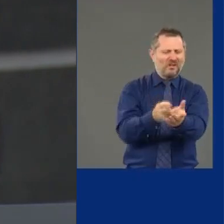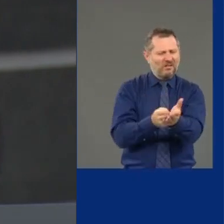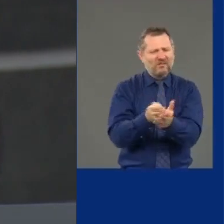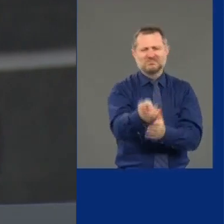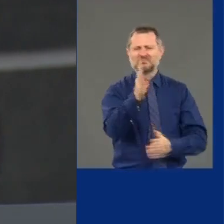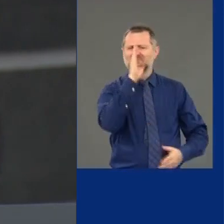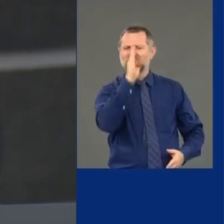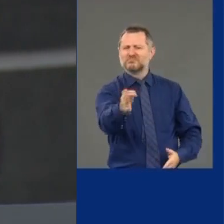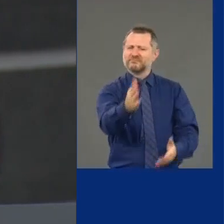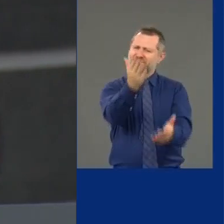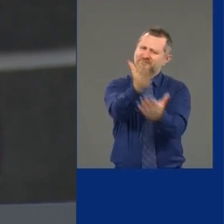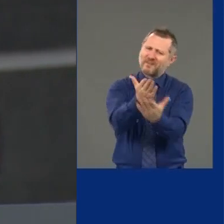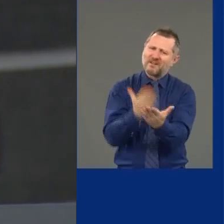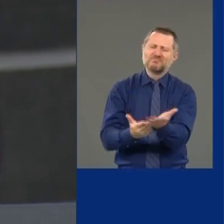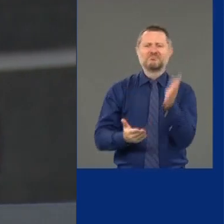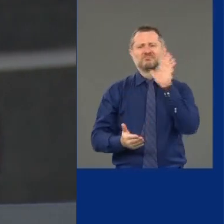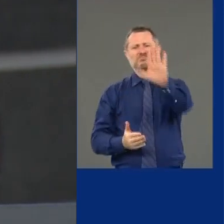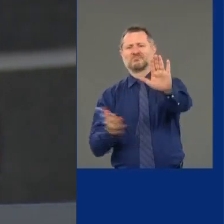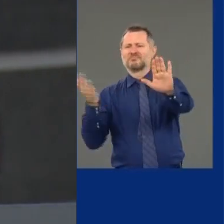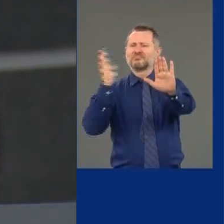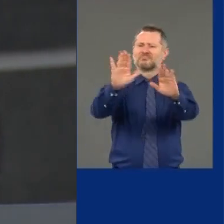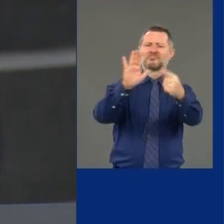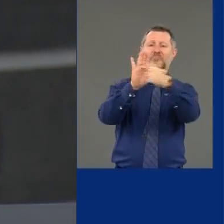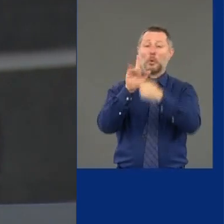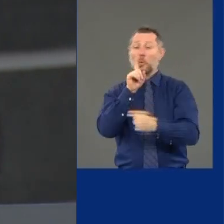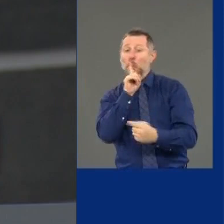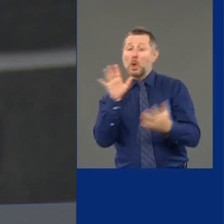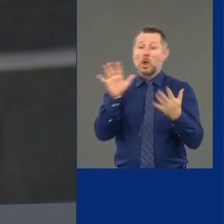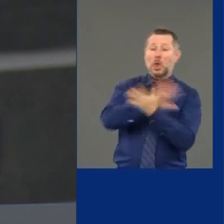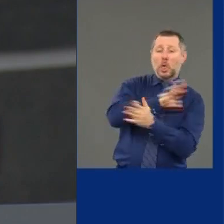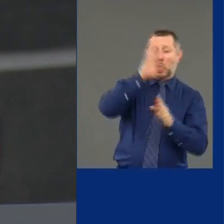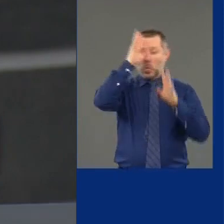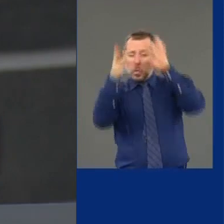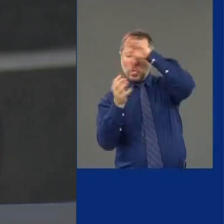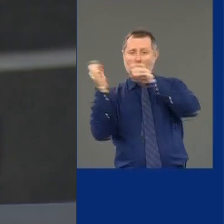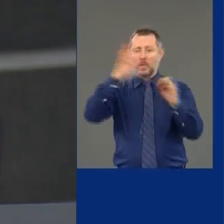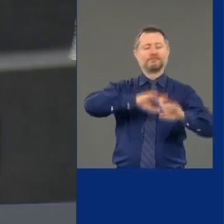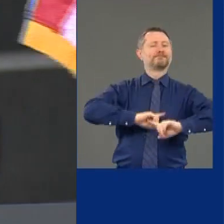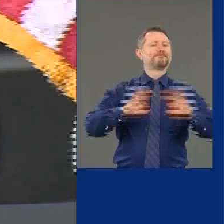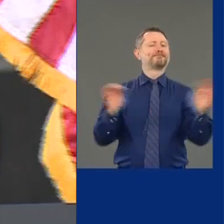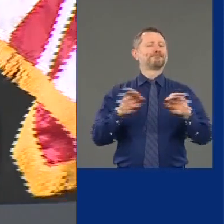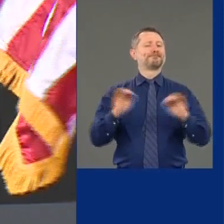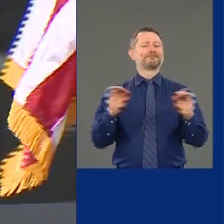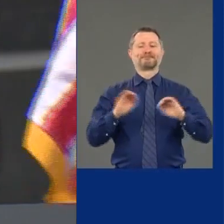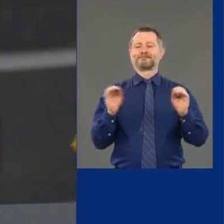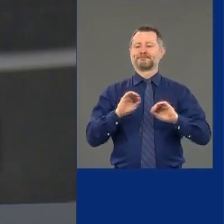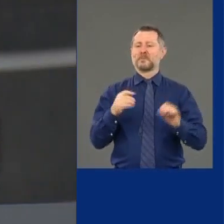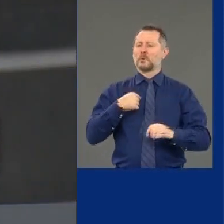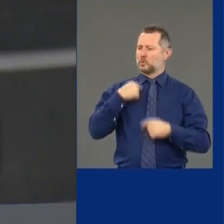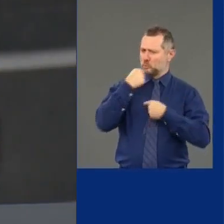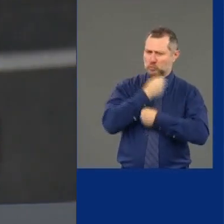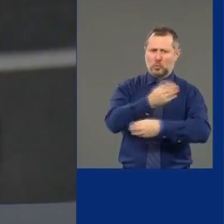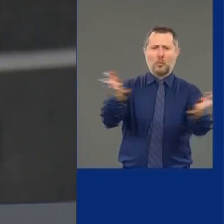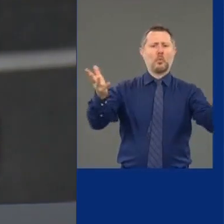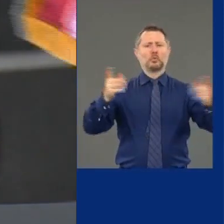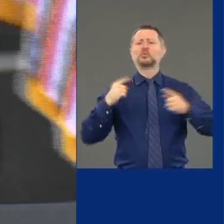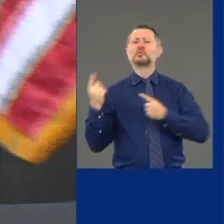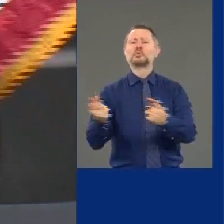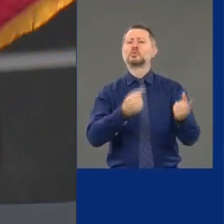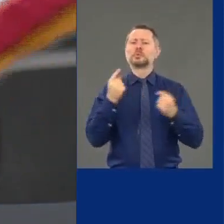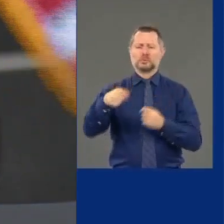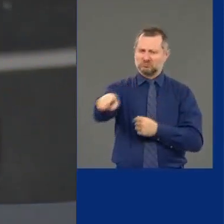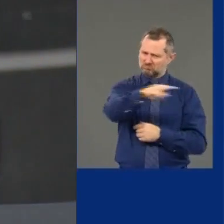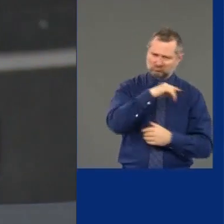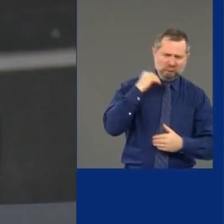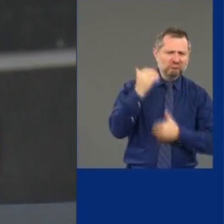I told them the facts. I didn't sugarcoat it. I told them what we had to do. And they did the right thing.